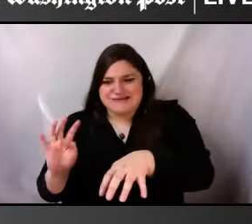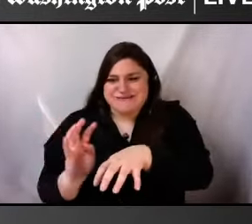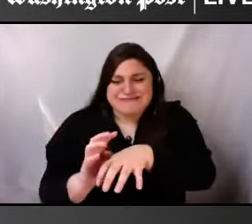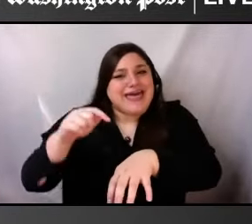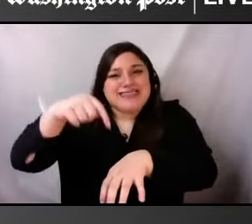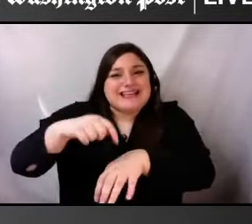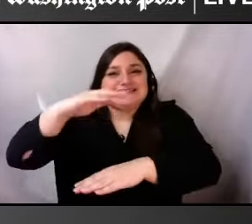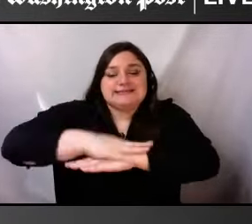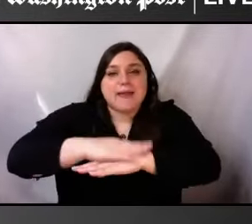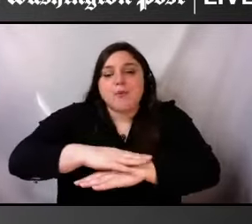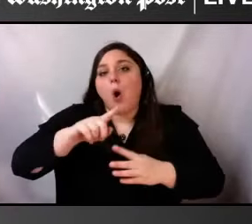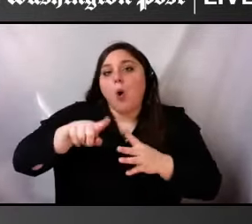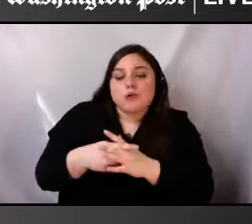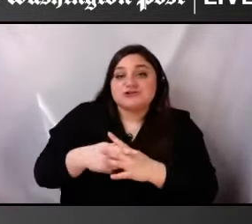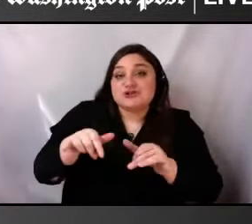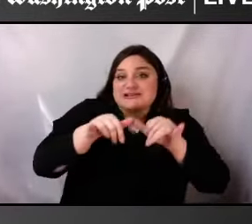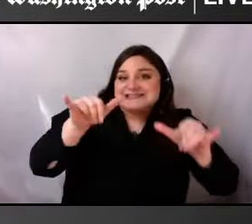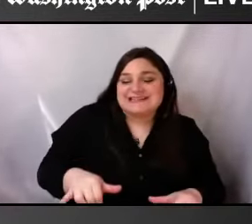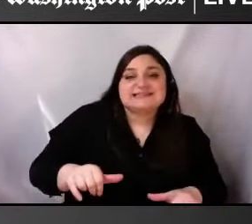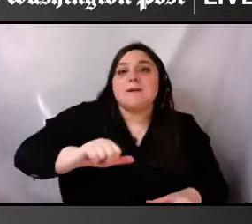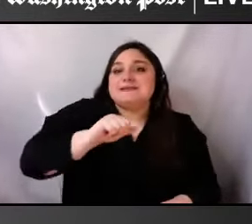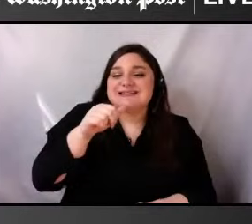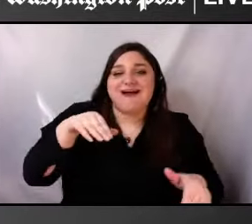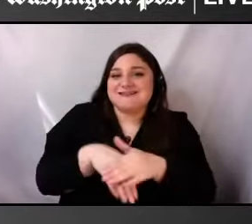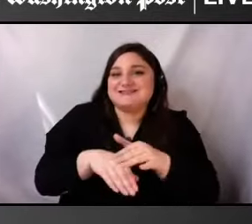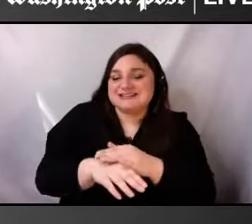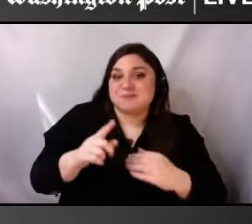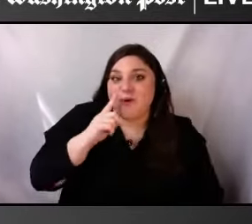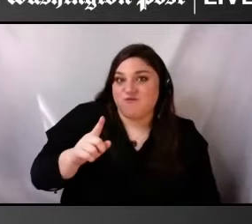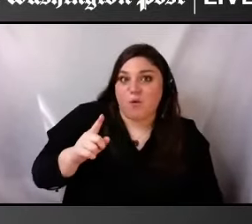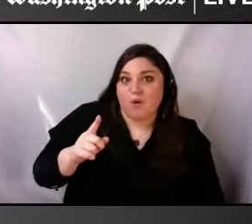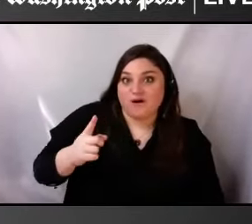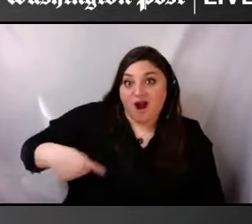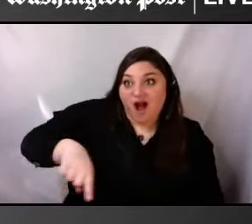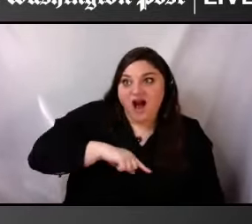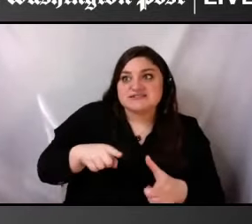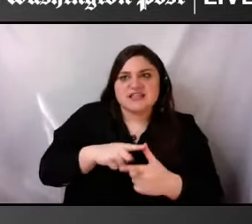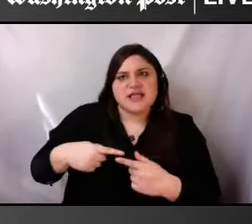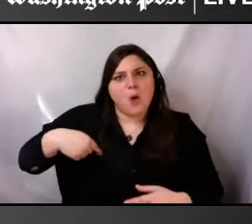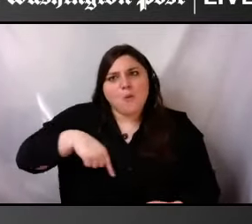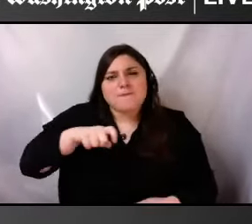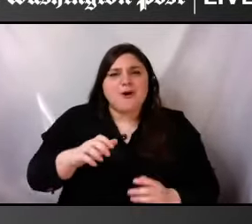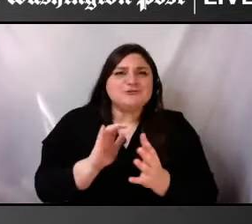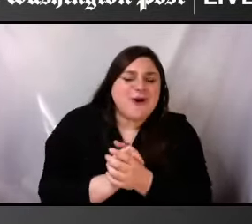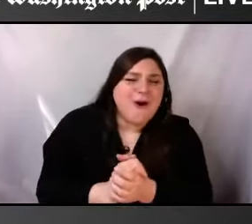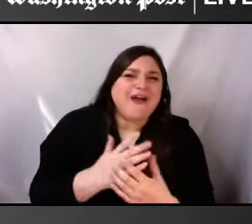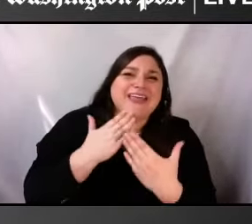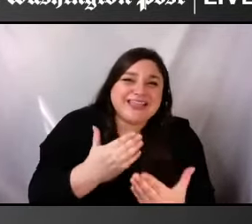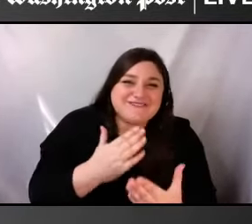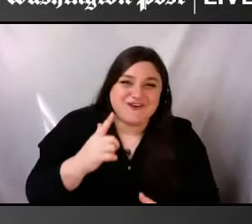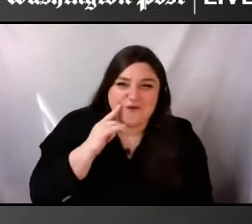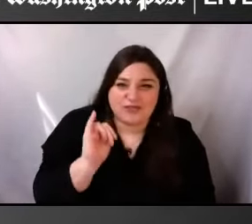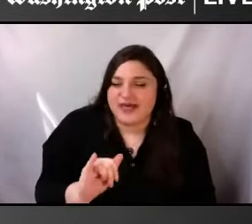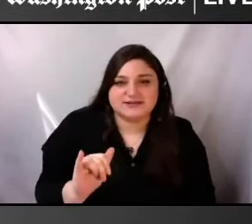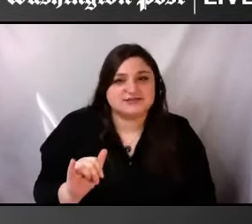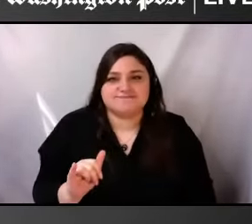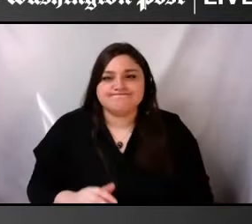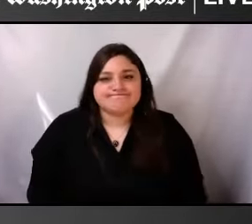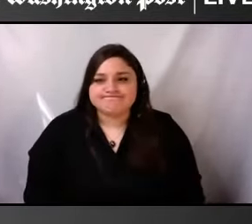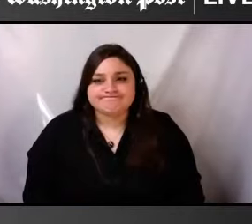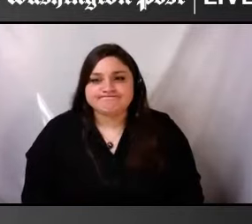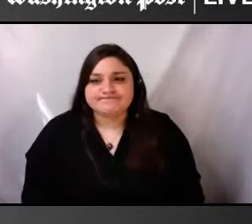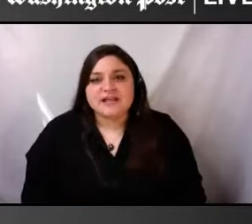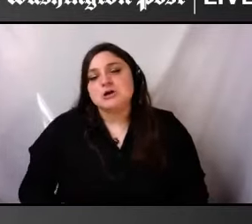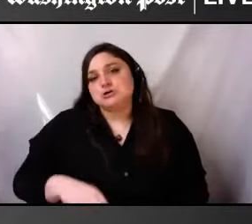then expecting us to be grateful for that opportunity. And so that's my hope. Uh, that's my prayer moving